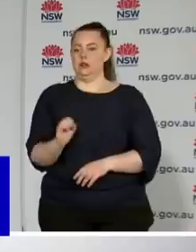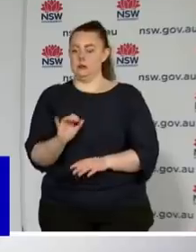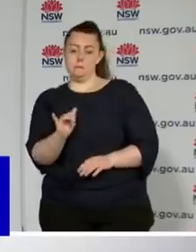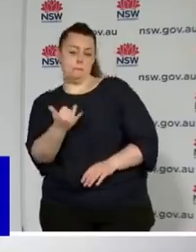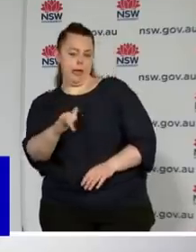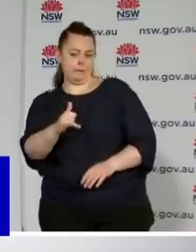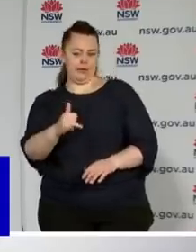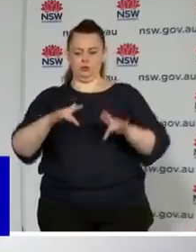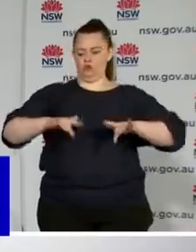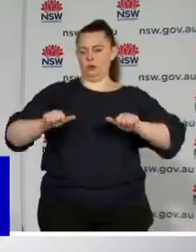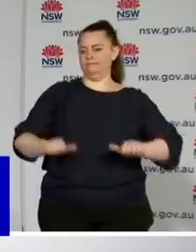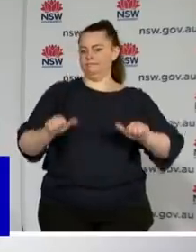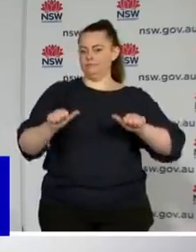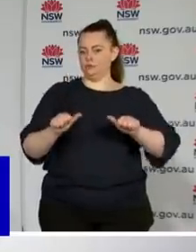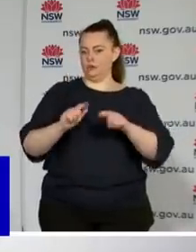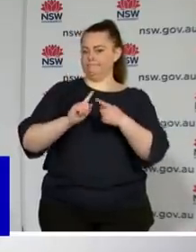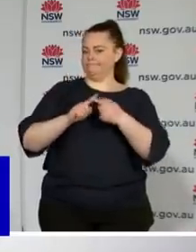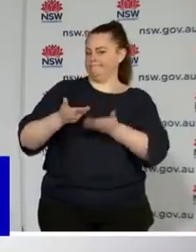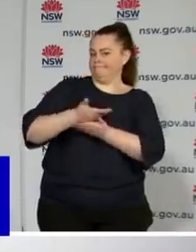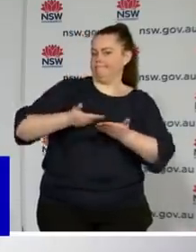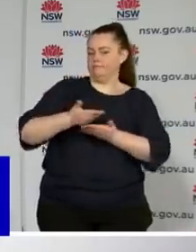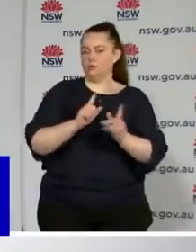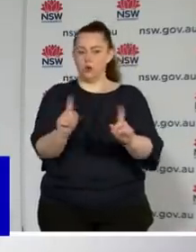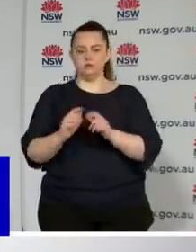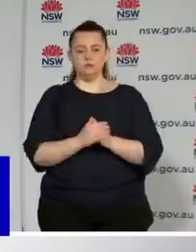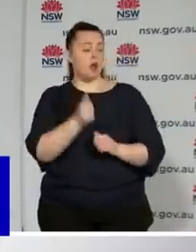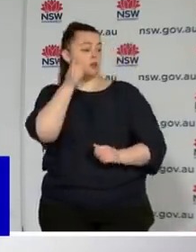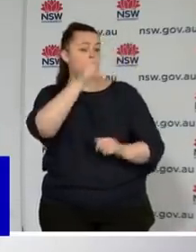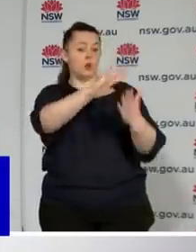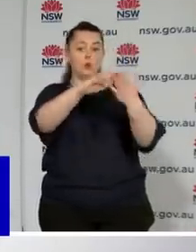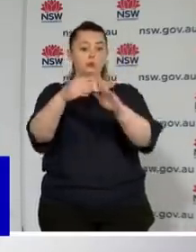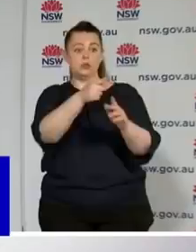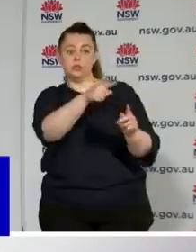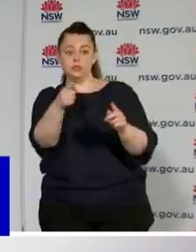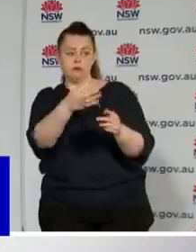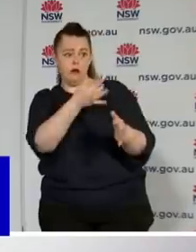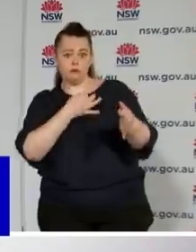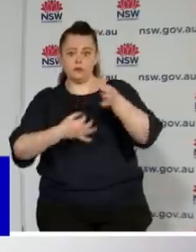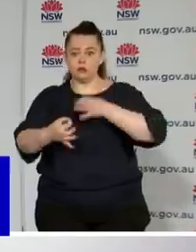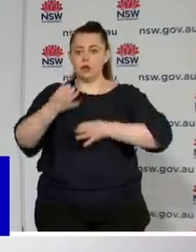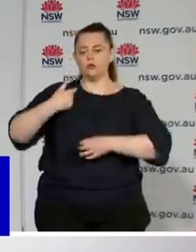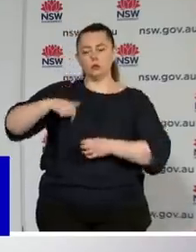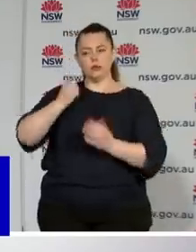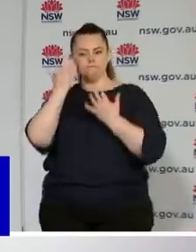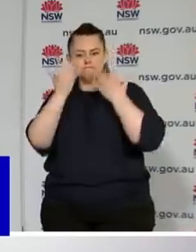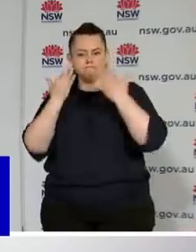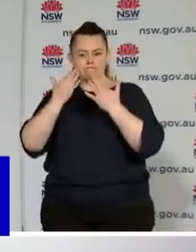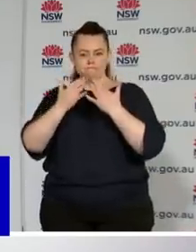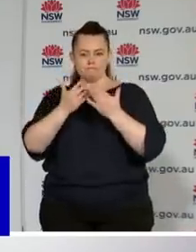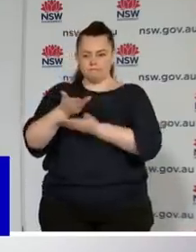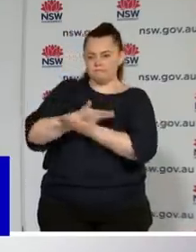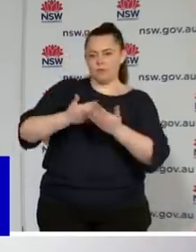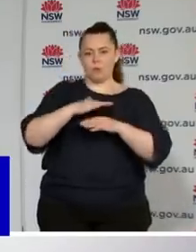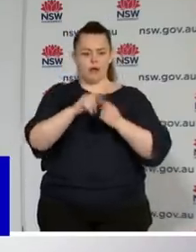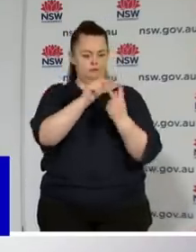people in the community who've asked for us to consider certain things, and health is considering those things. And if it's safe to do so, we'll be able to